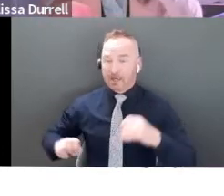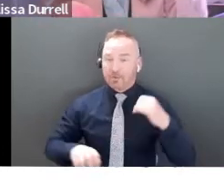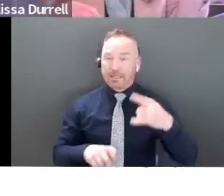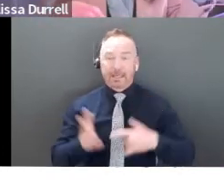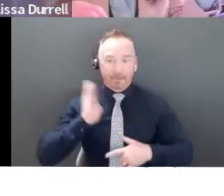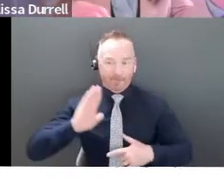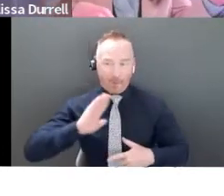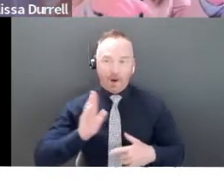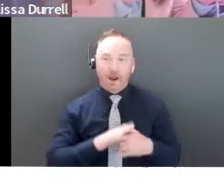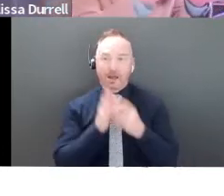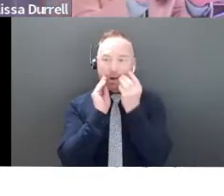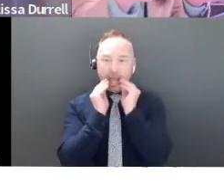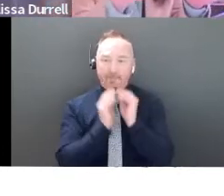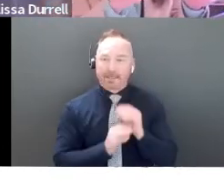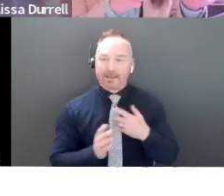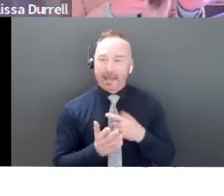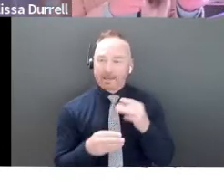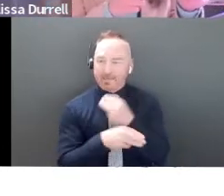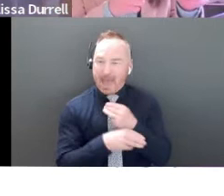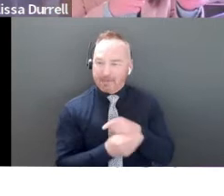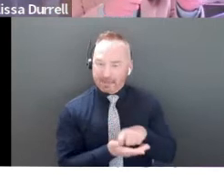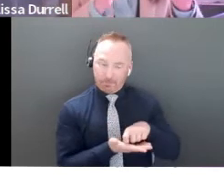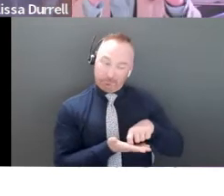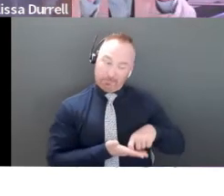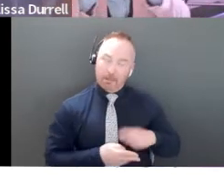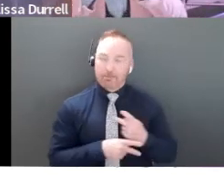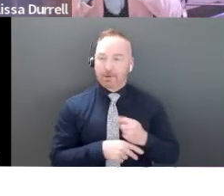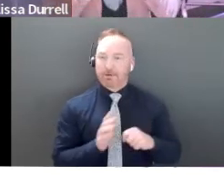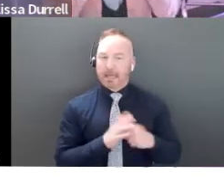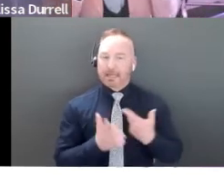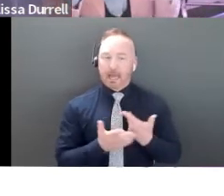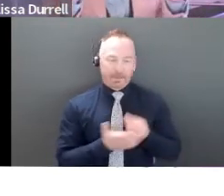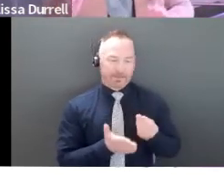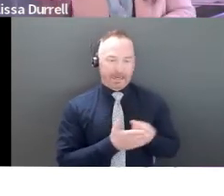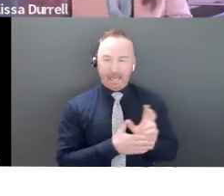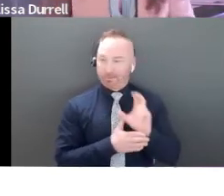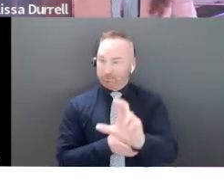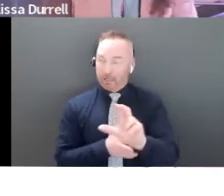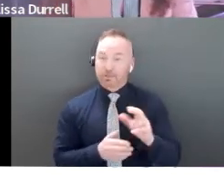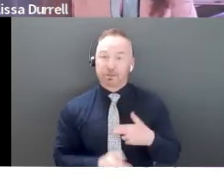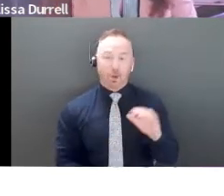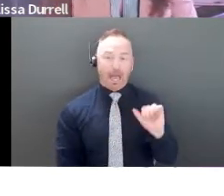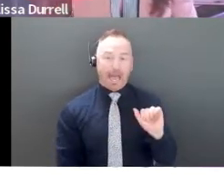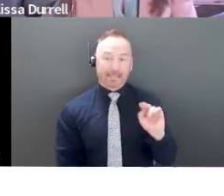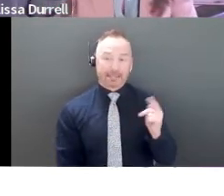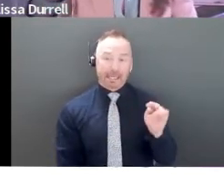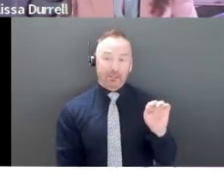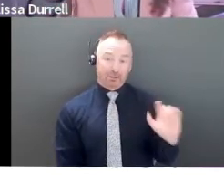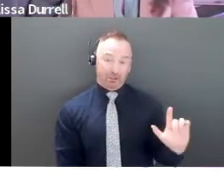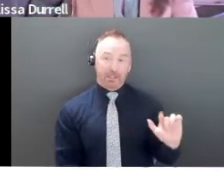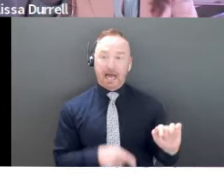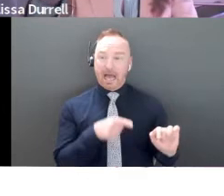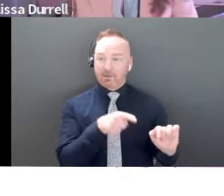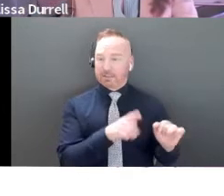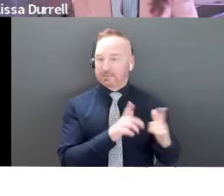I can figure out how much money I'm giving you to get how much chunk of your pie. So as an angel, I'm going to push you for a smaller